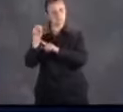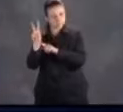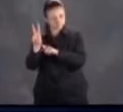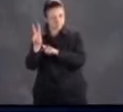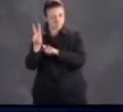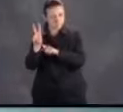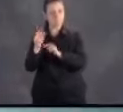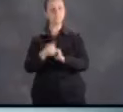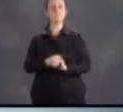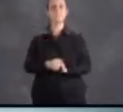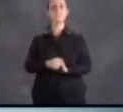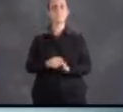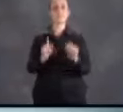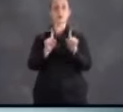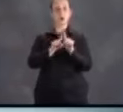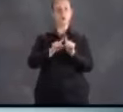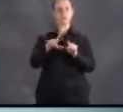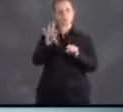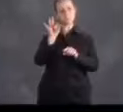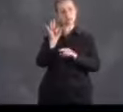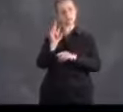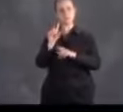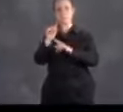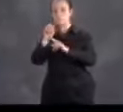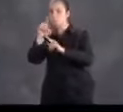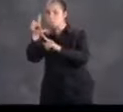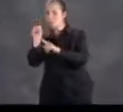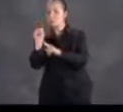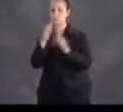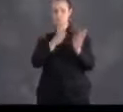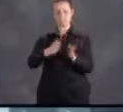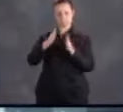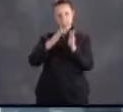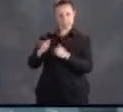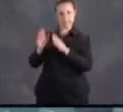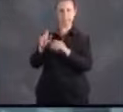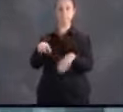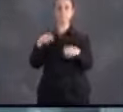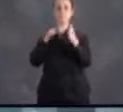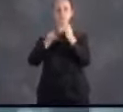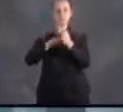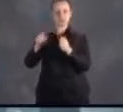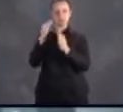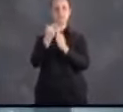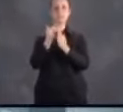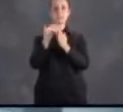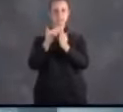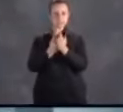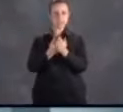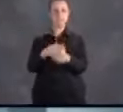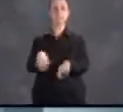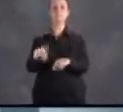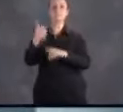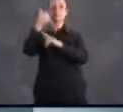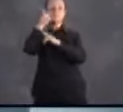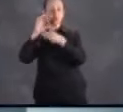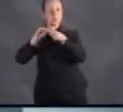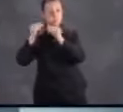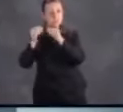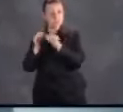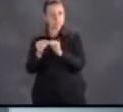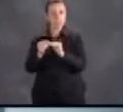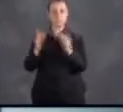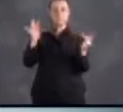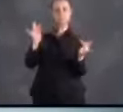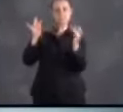about what should go into your kit. You'll also find planning tools, checklists, contact numbers, and links